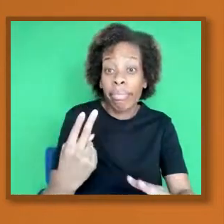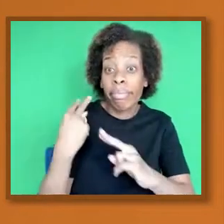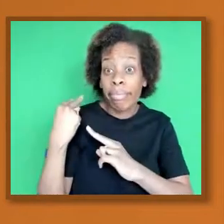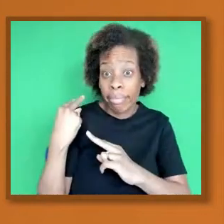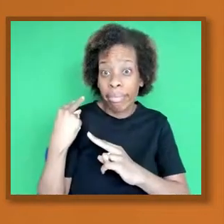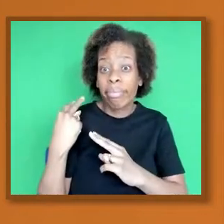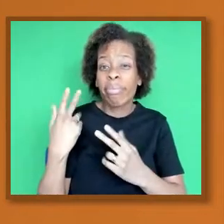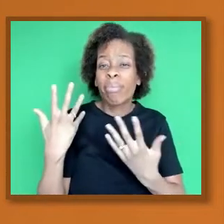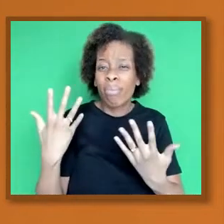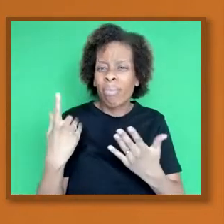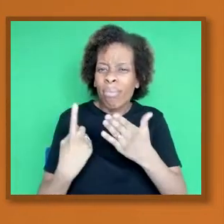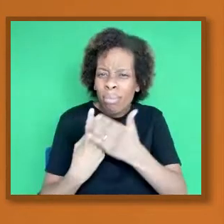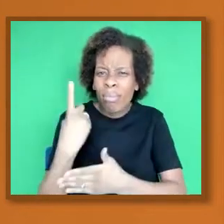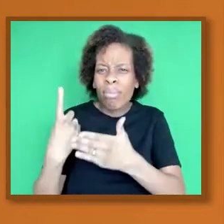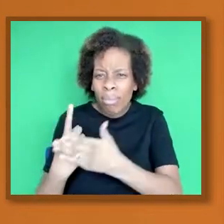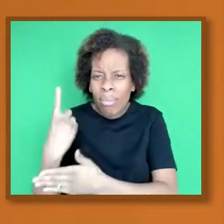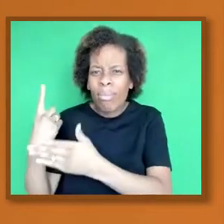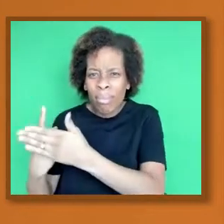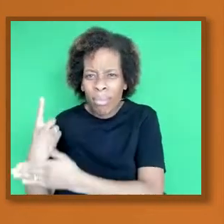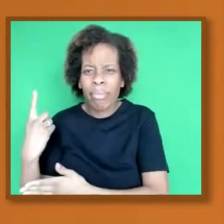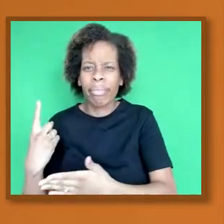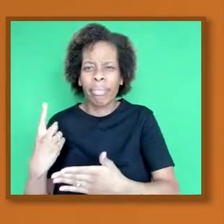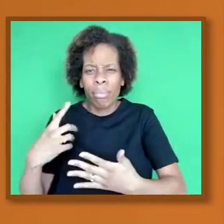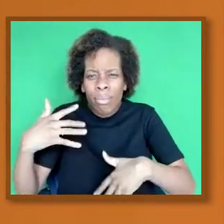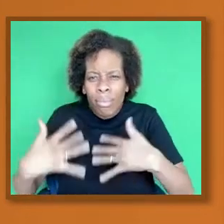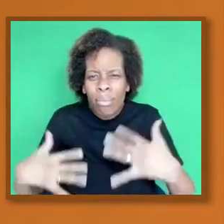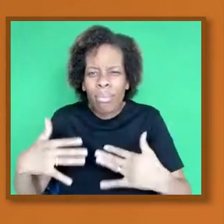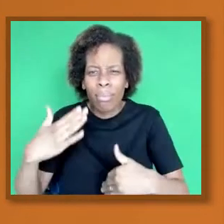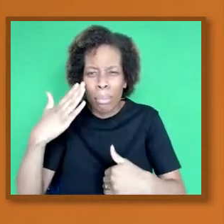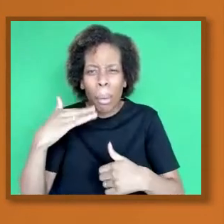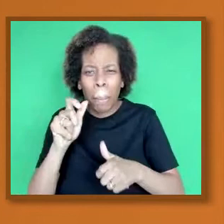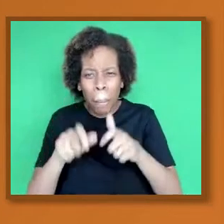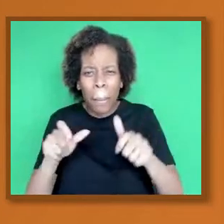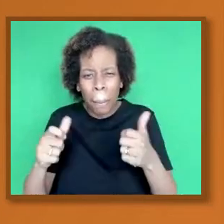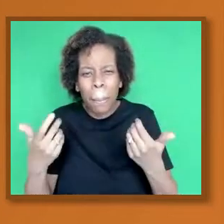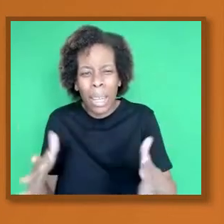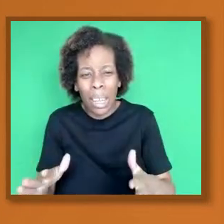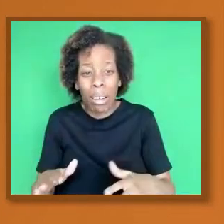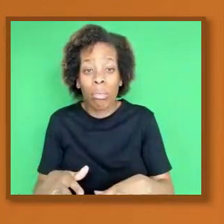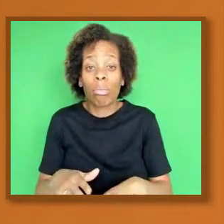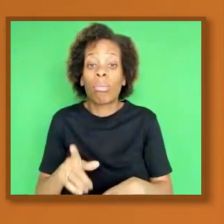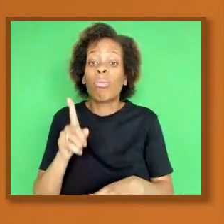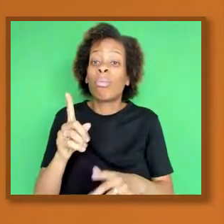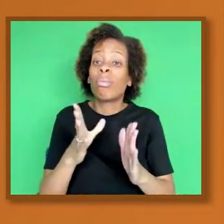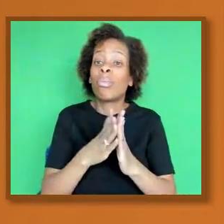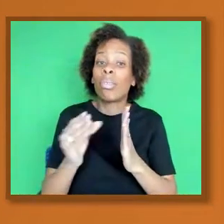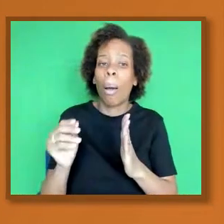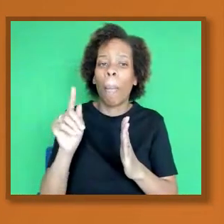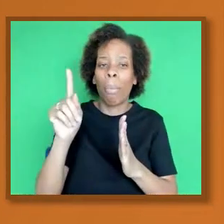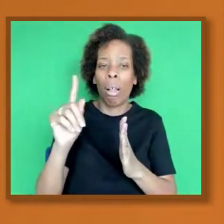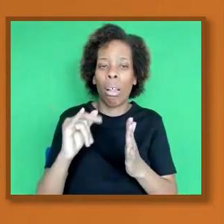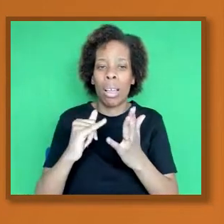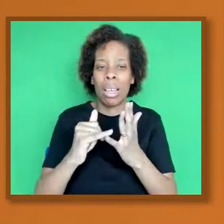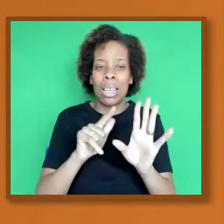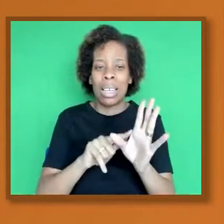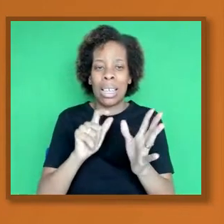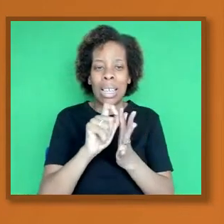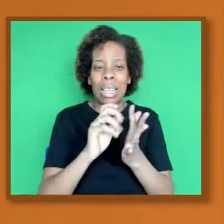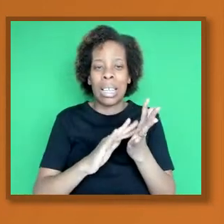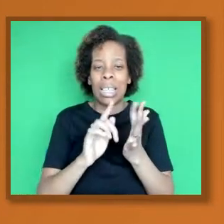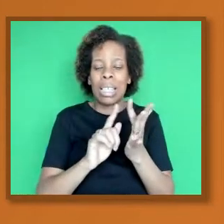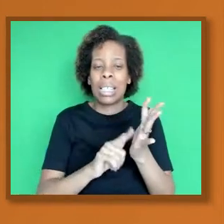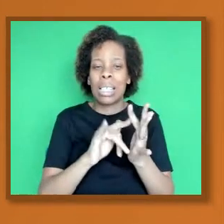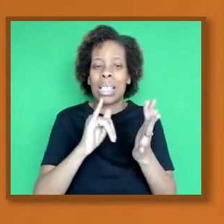bodies. We only have to think about the American trials of syphilis in Tuskegee and also the